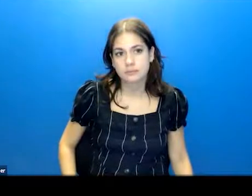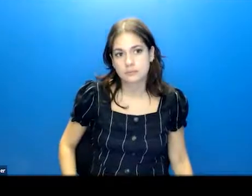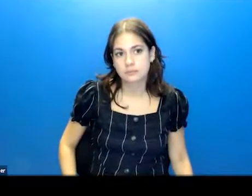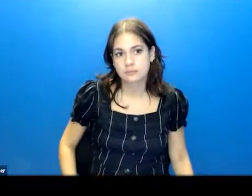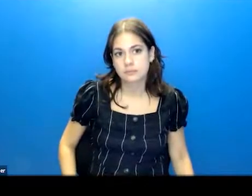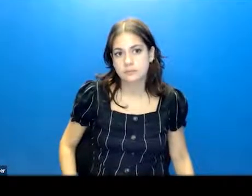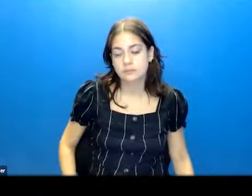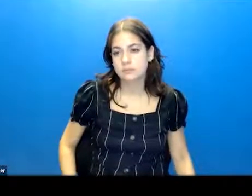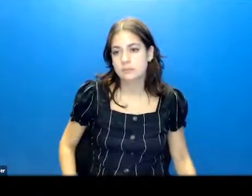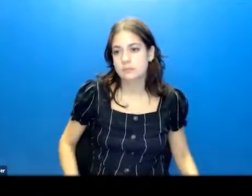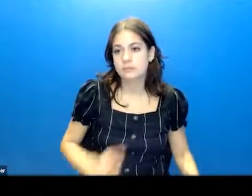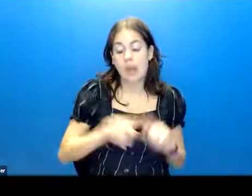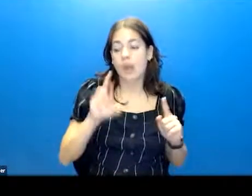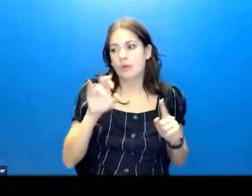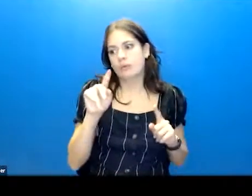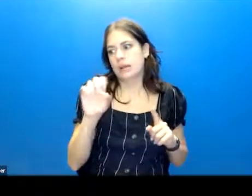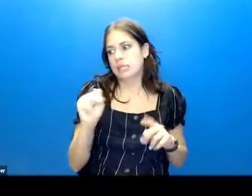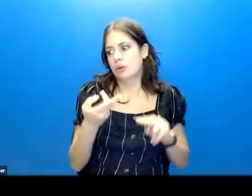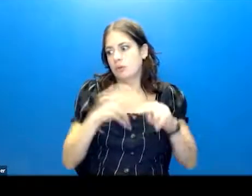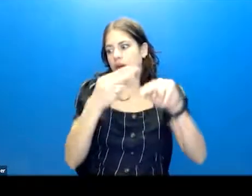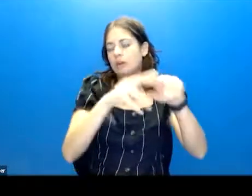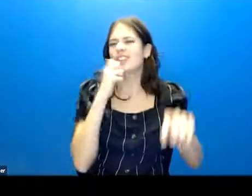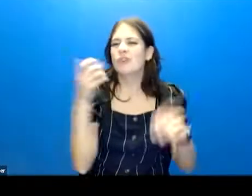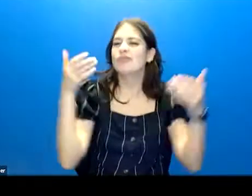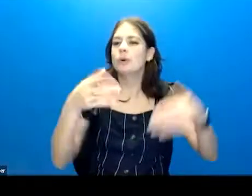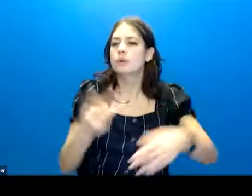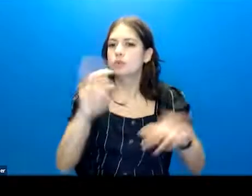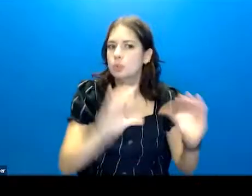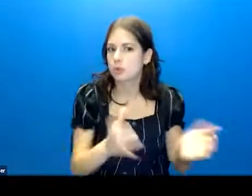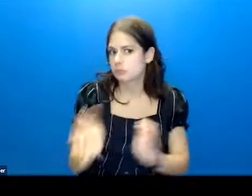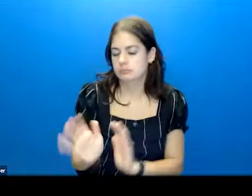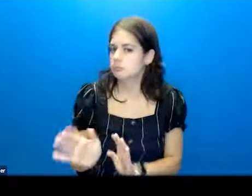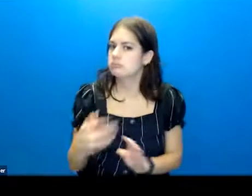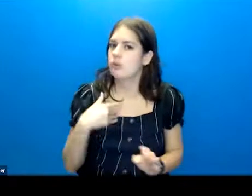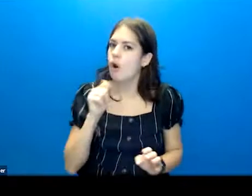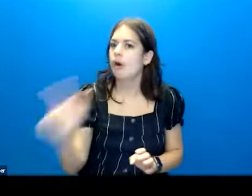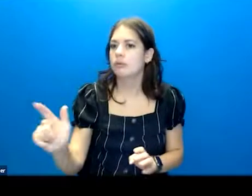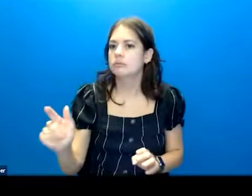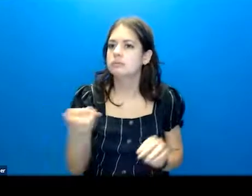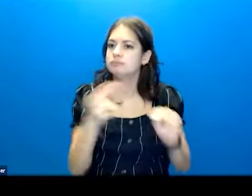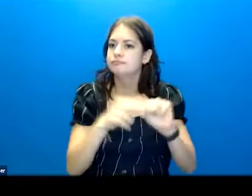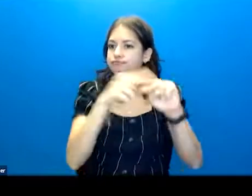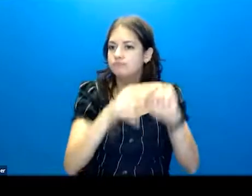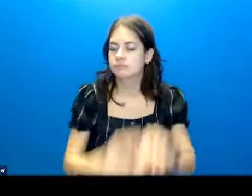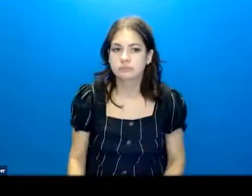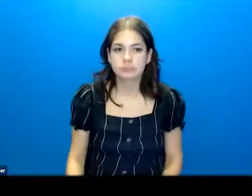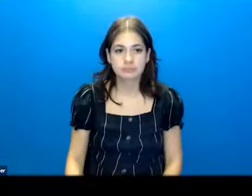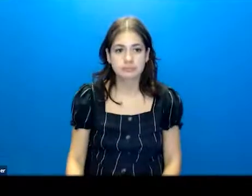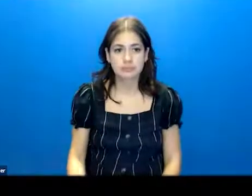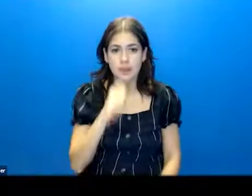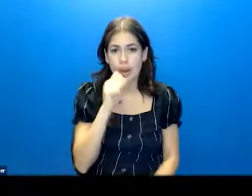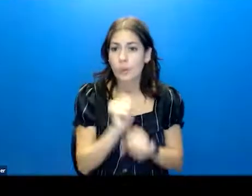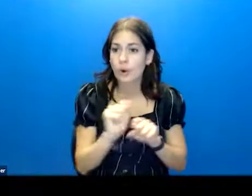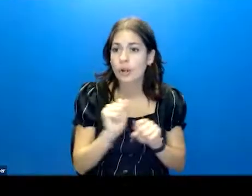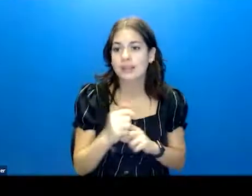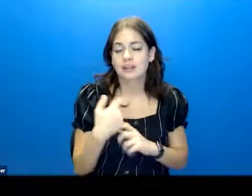But rates are going up everywhere. it's not, don't just focus on those two groups. Pay attention to everybody. Okay. Unemployment or